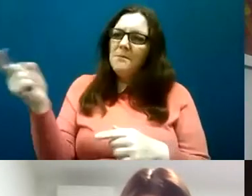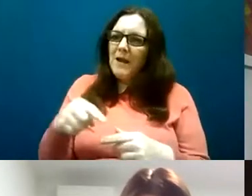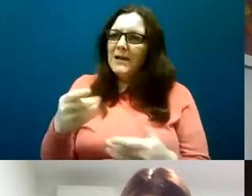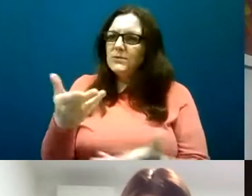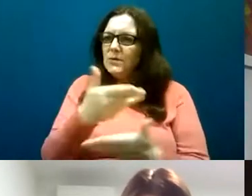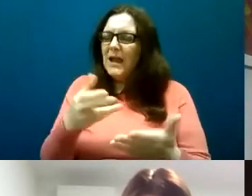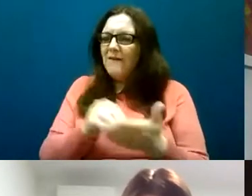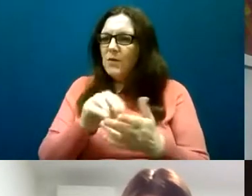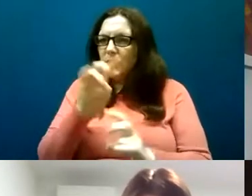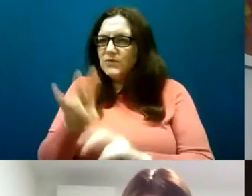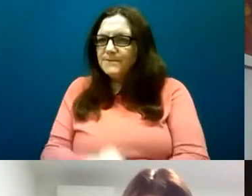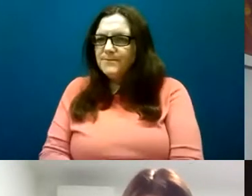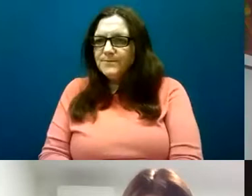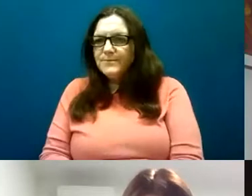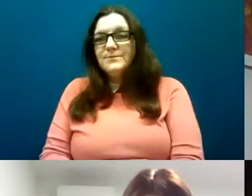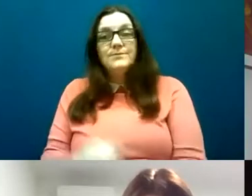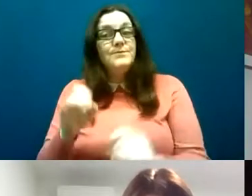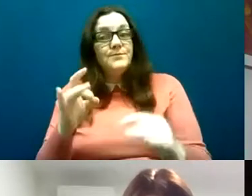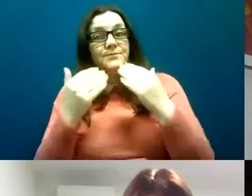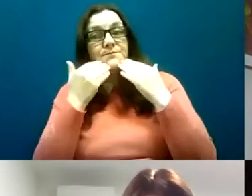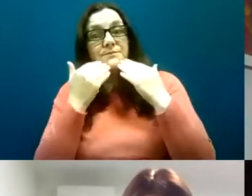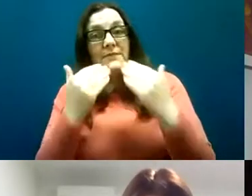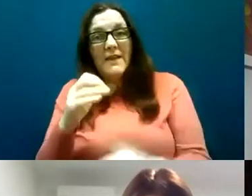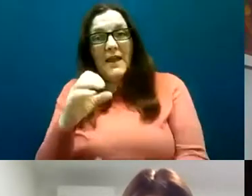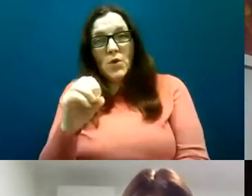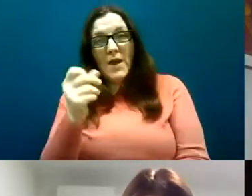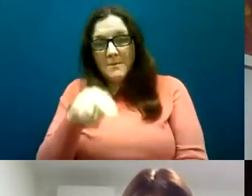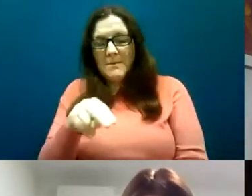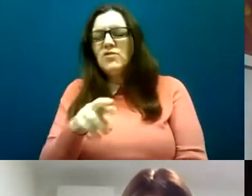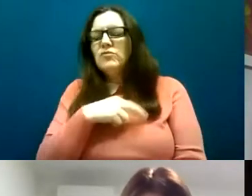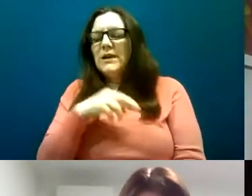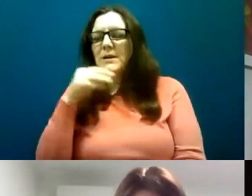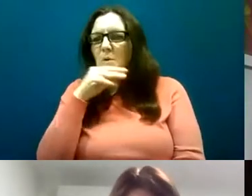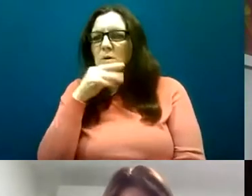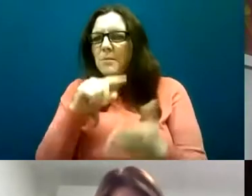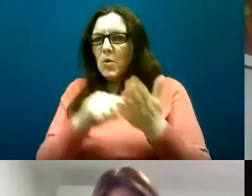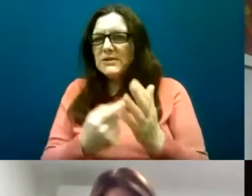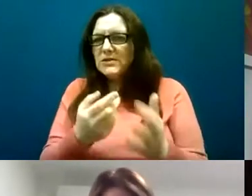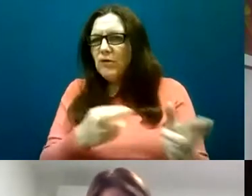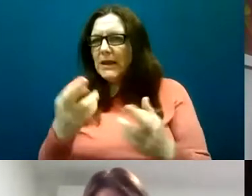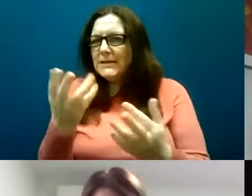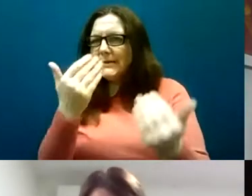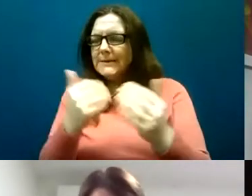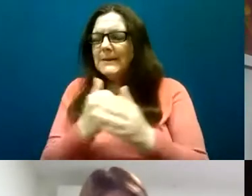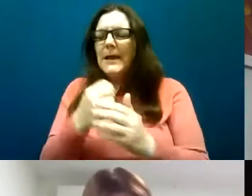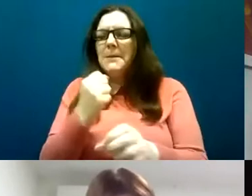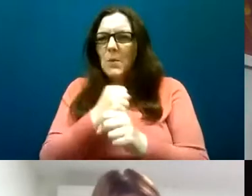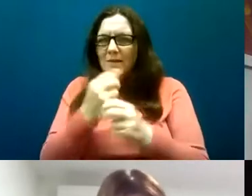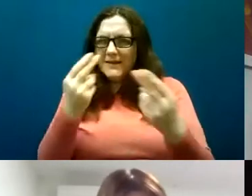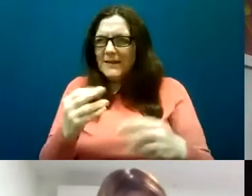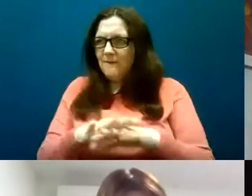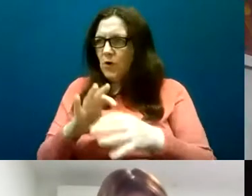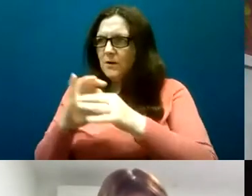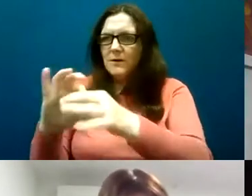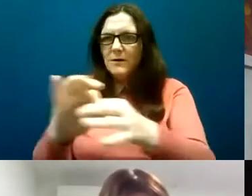questions okay great thanks Eamon yeah I think you raised some very important points there about the need for collaboration and the